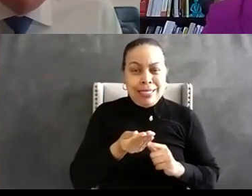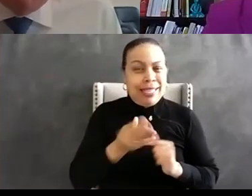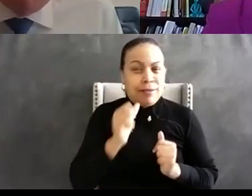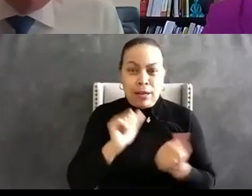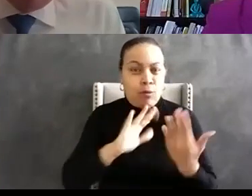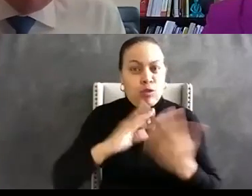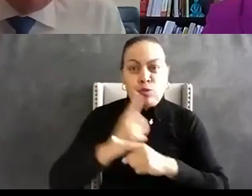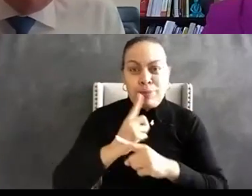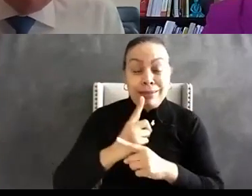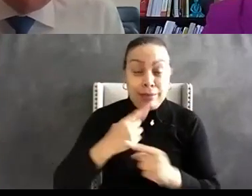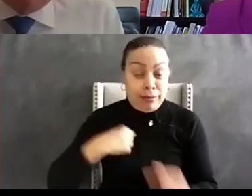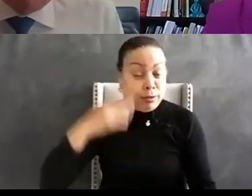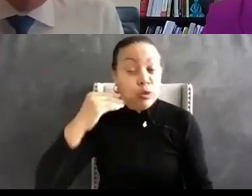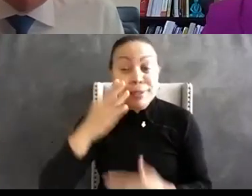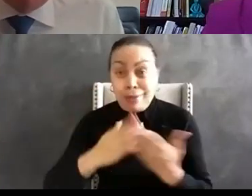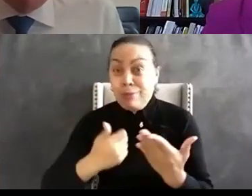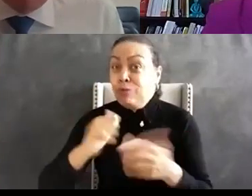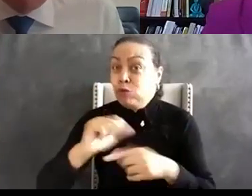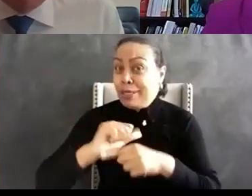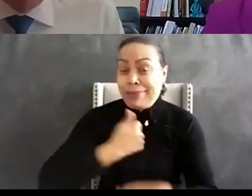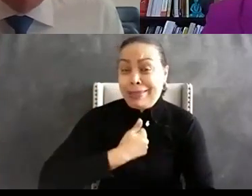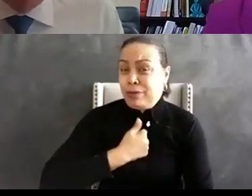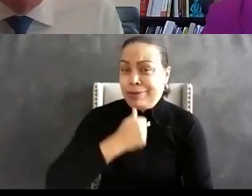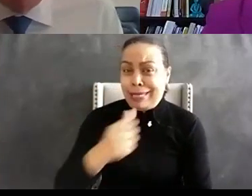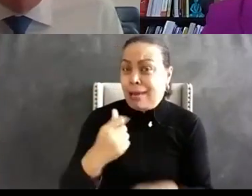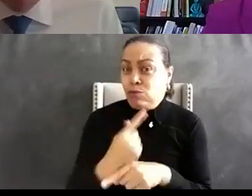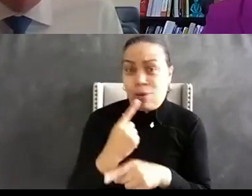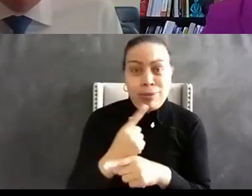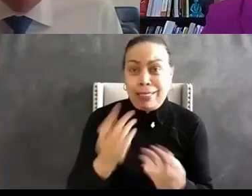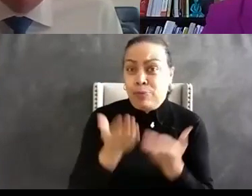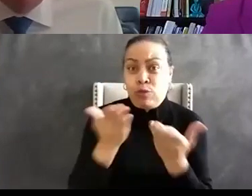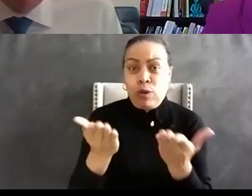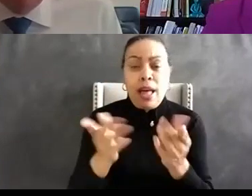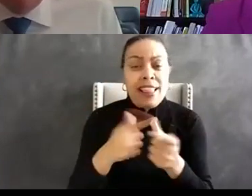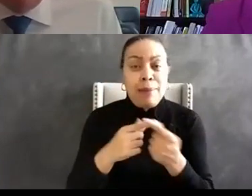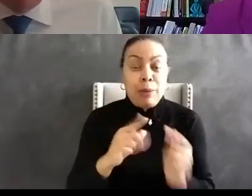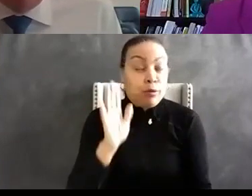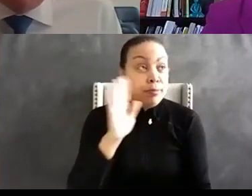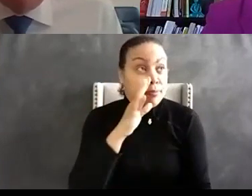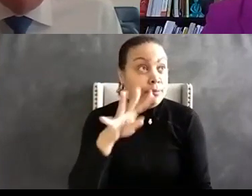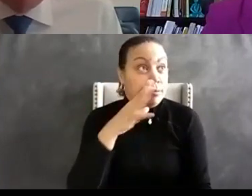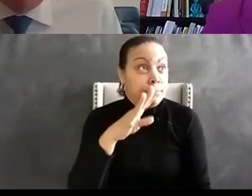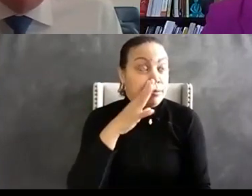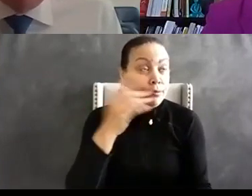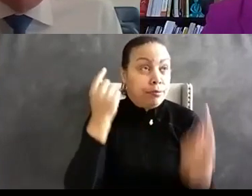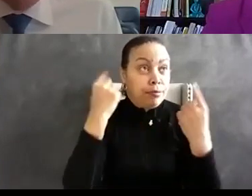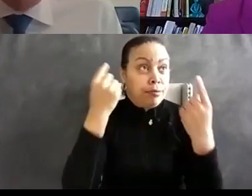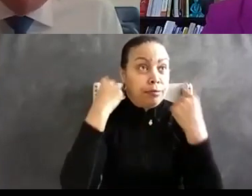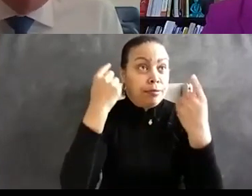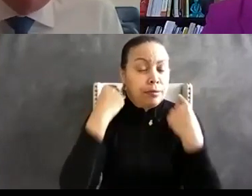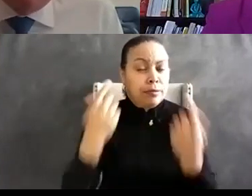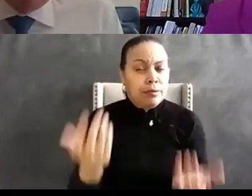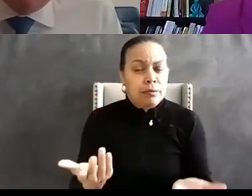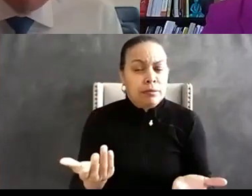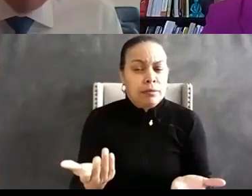where I don't feel they will they were they were approached properly that uh you know this kind of falls on deaf ears too so um and it could I think there's no